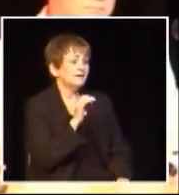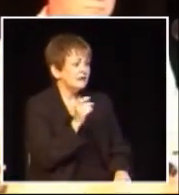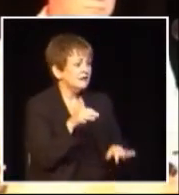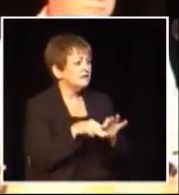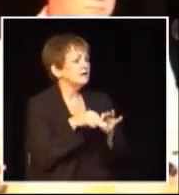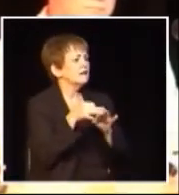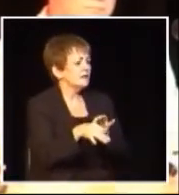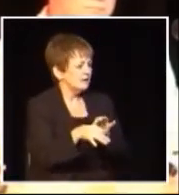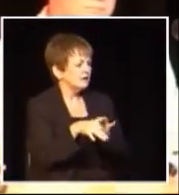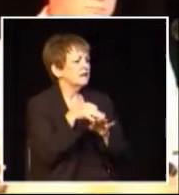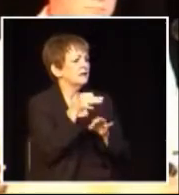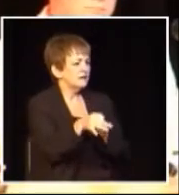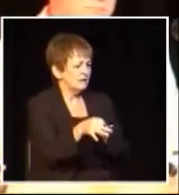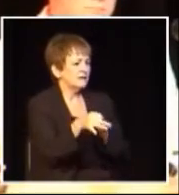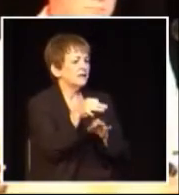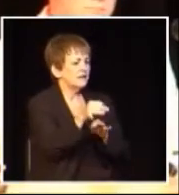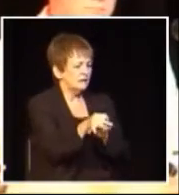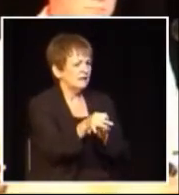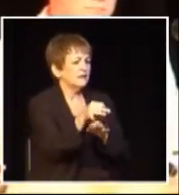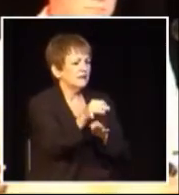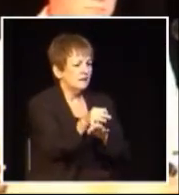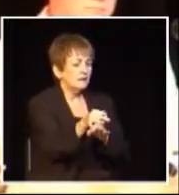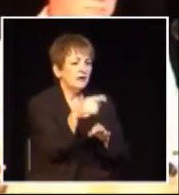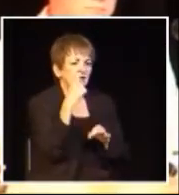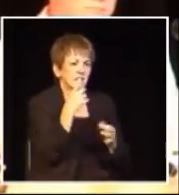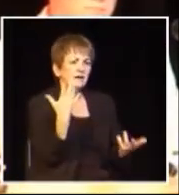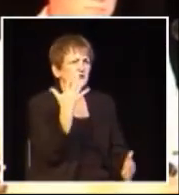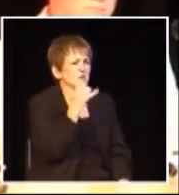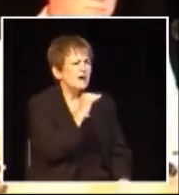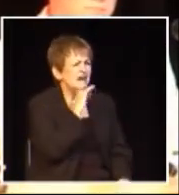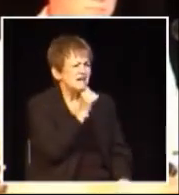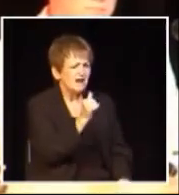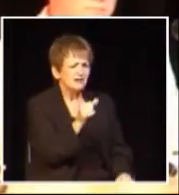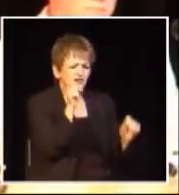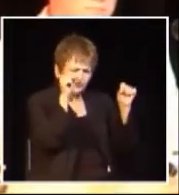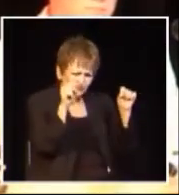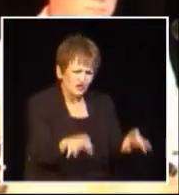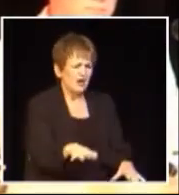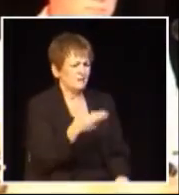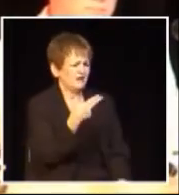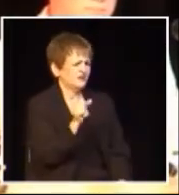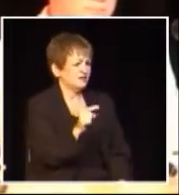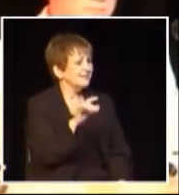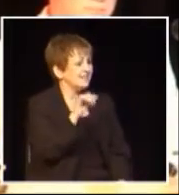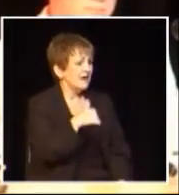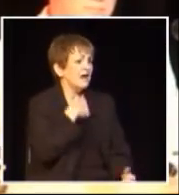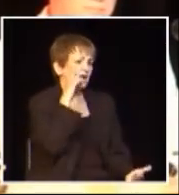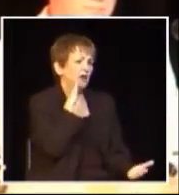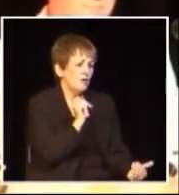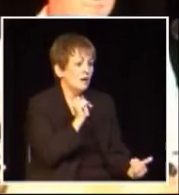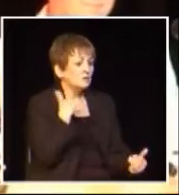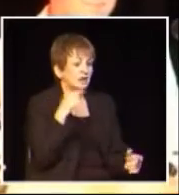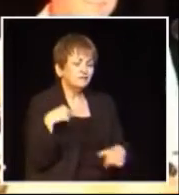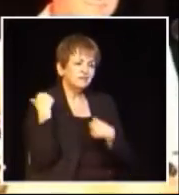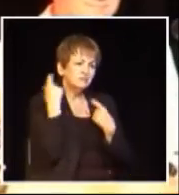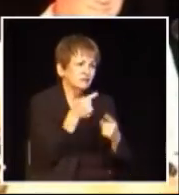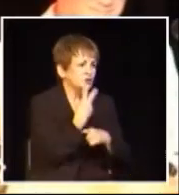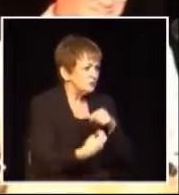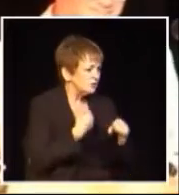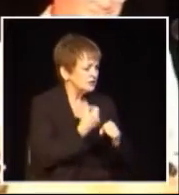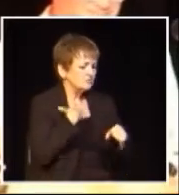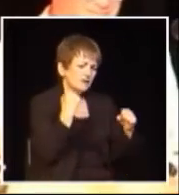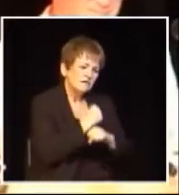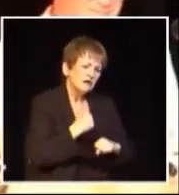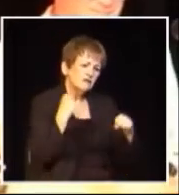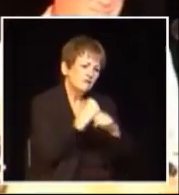So that went on for a time again stall after stall I was hoping it would go away I've been at it for two years as has Chris and